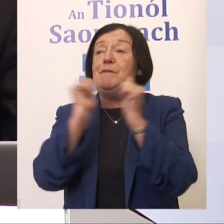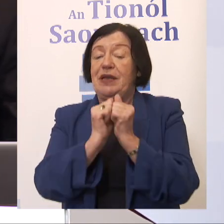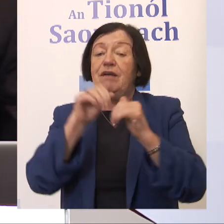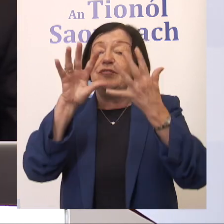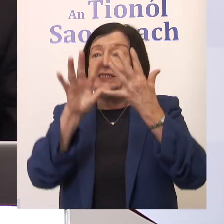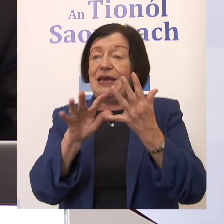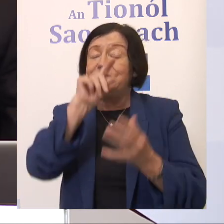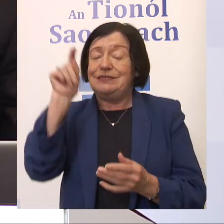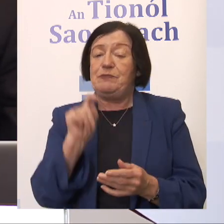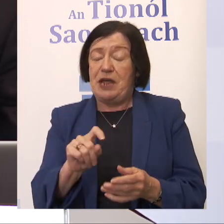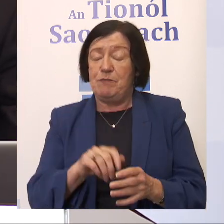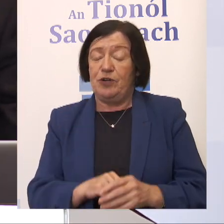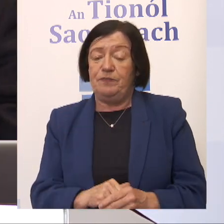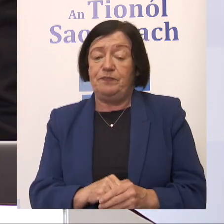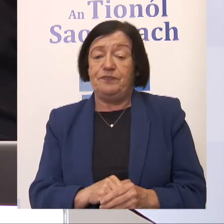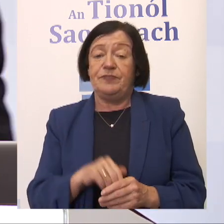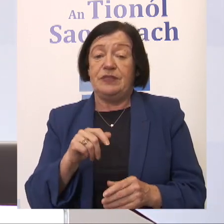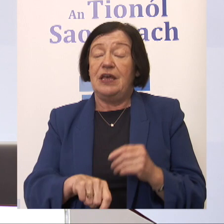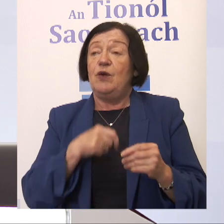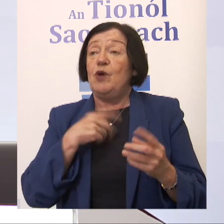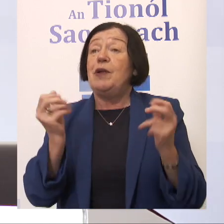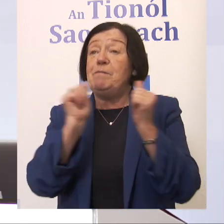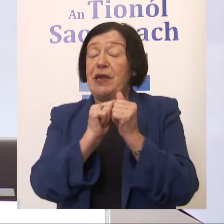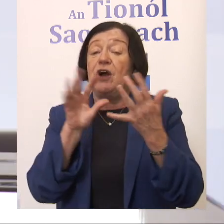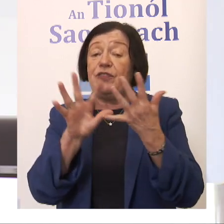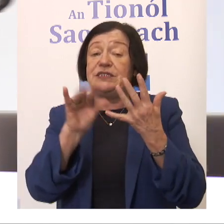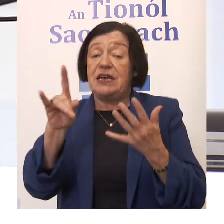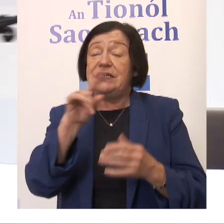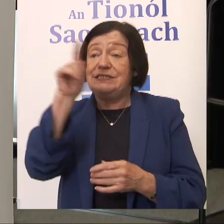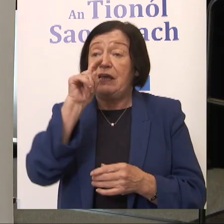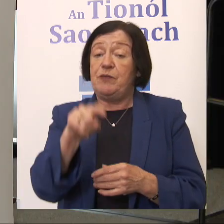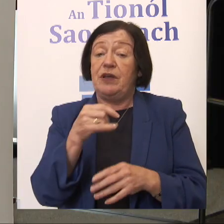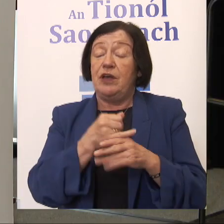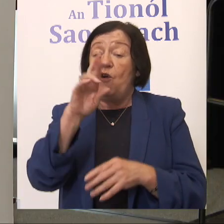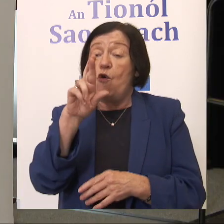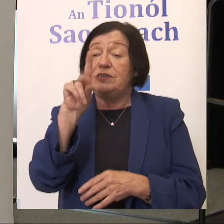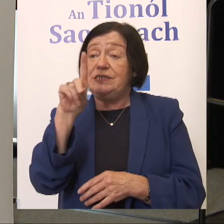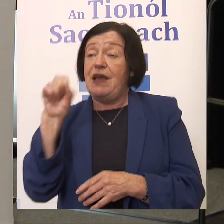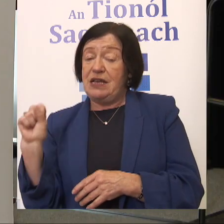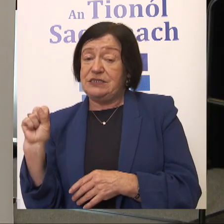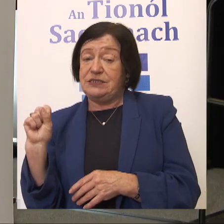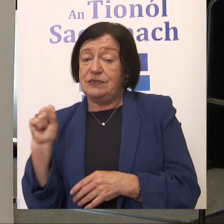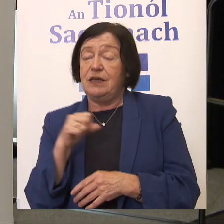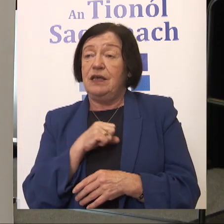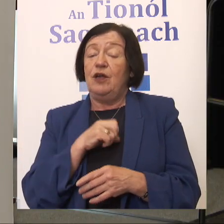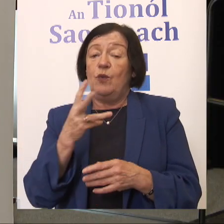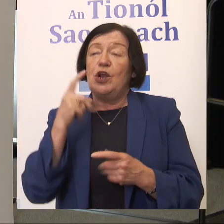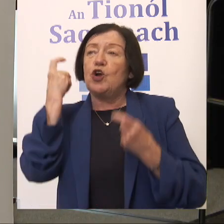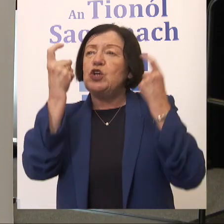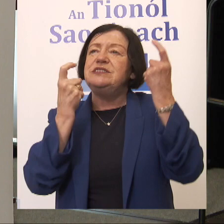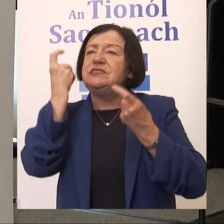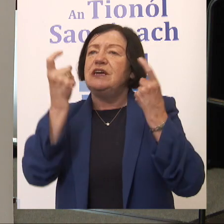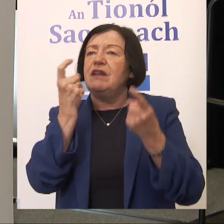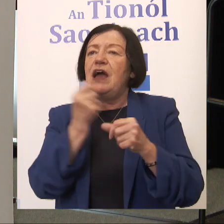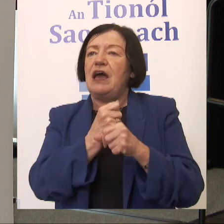the 10th. So then we'll meet on the 10th in September in the RDS. And we're going to consider any